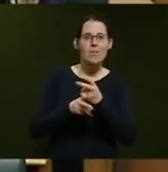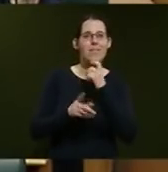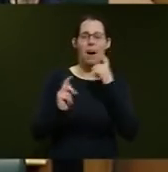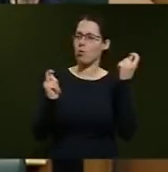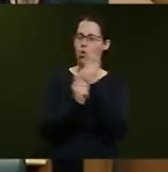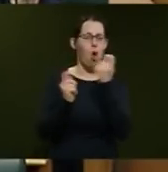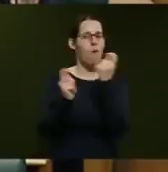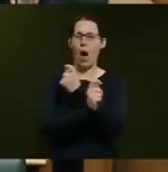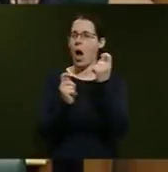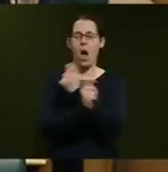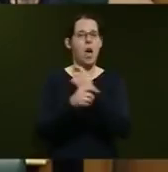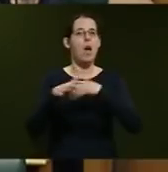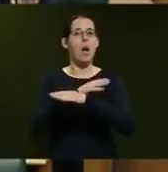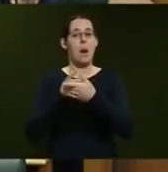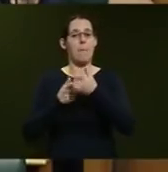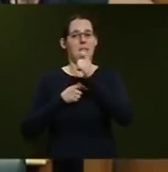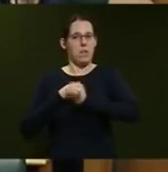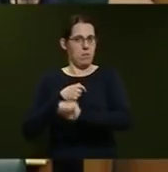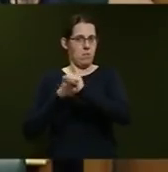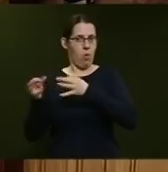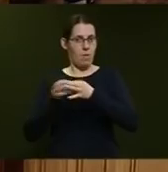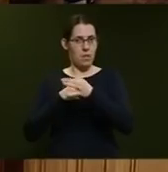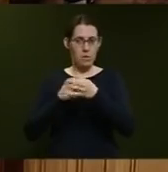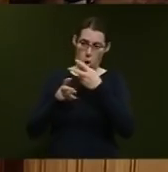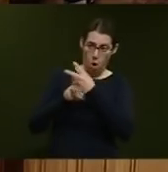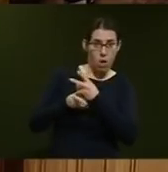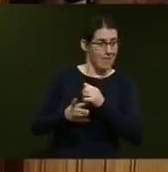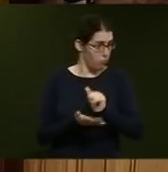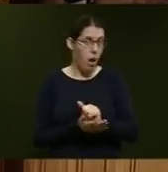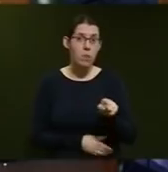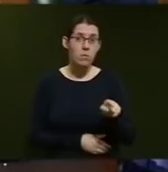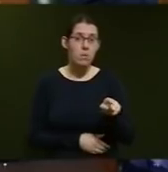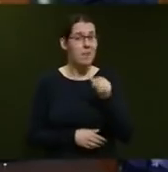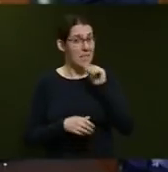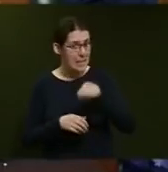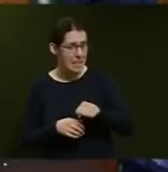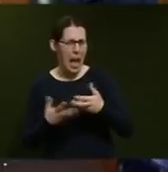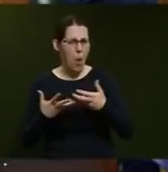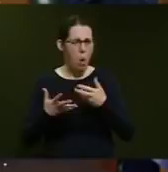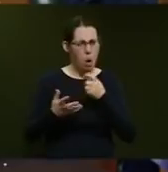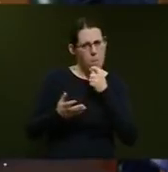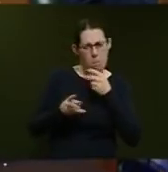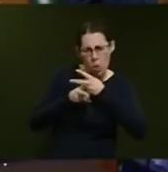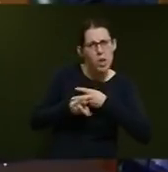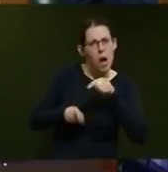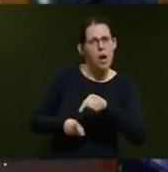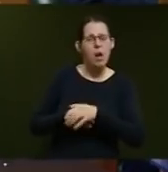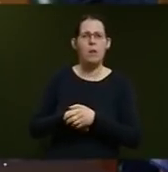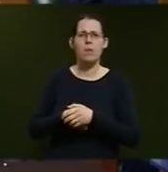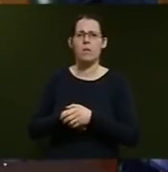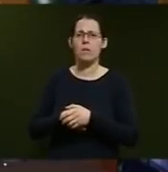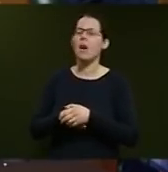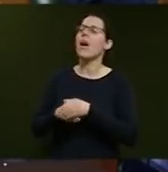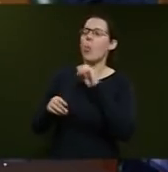office? If so, how is this monitoring undertaken? Mr Speaker, as would be the case for the member when he was in